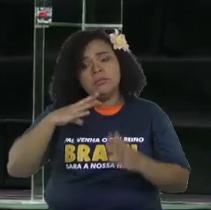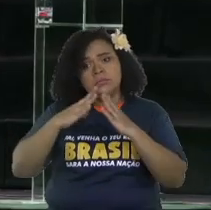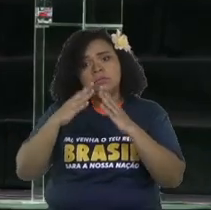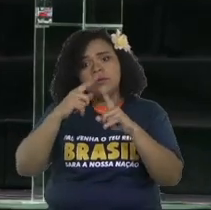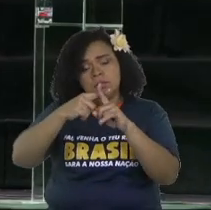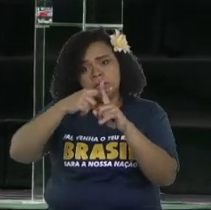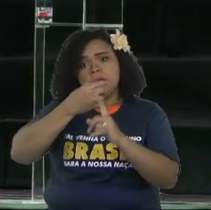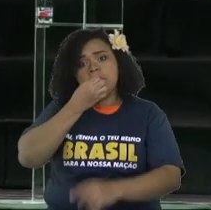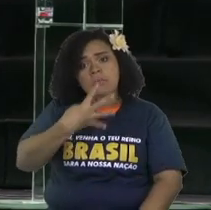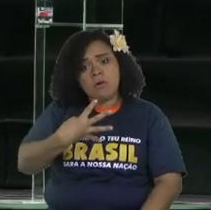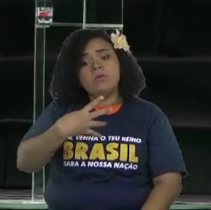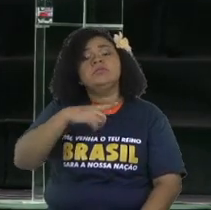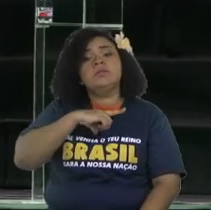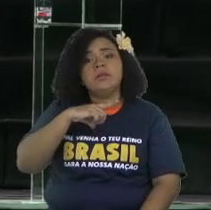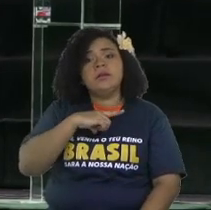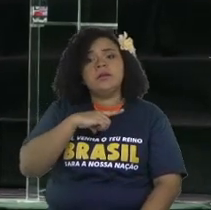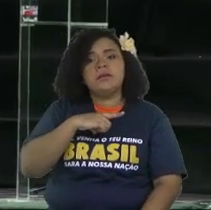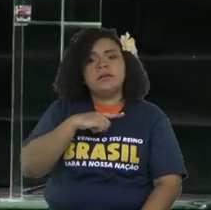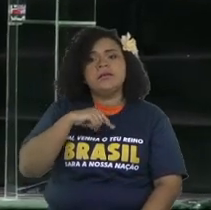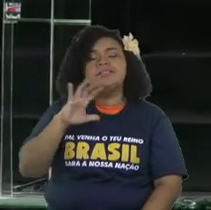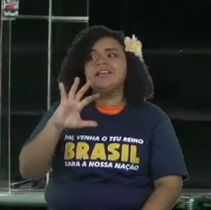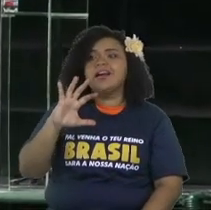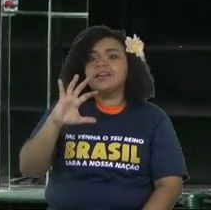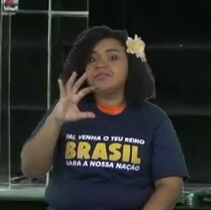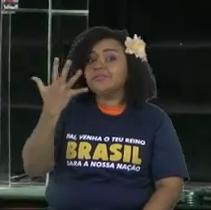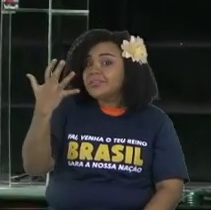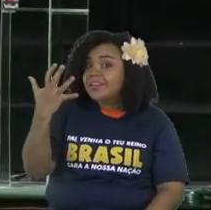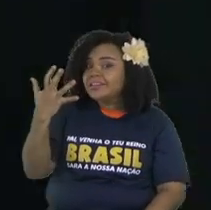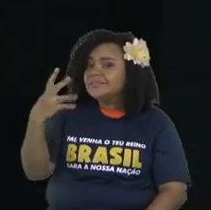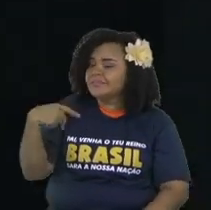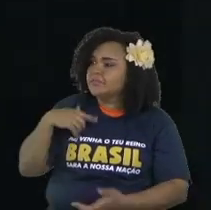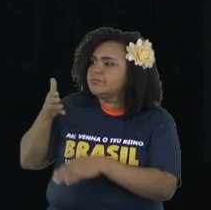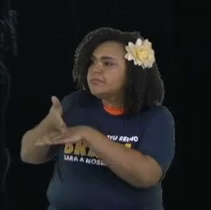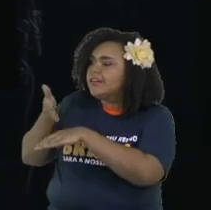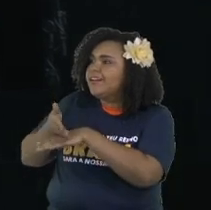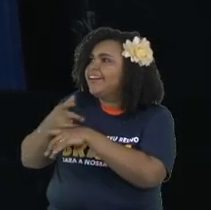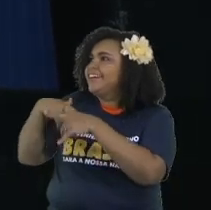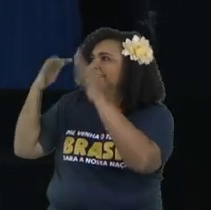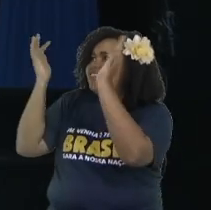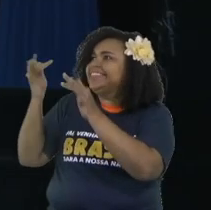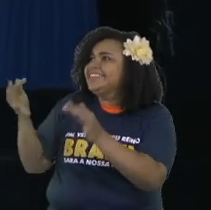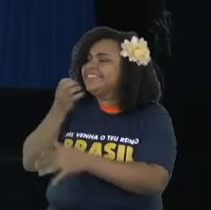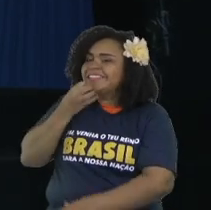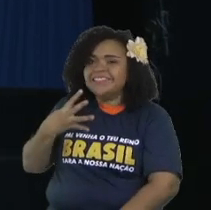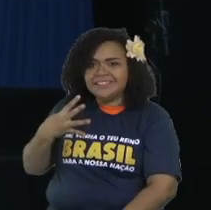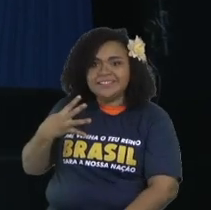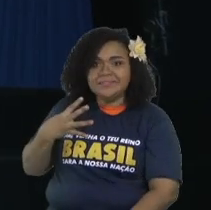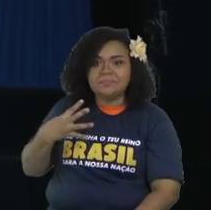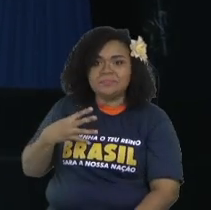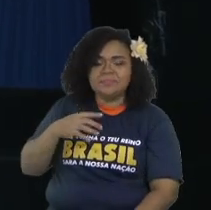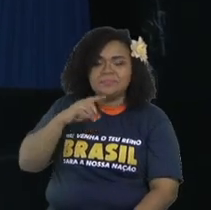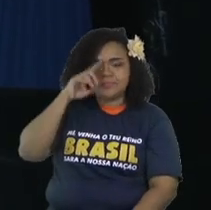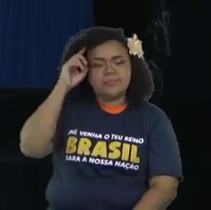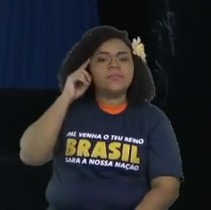There are those churches. This is richness, and God tells us that the God's